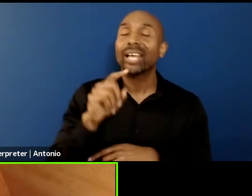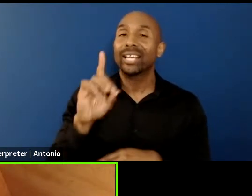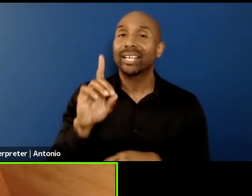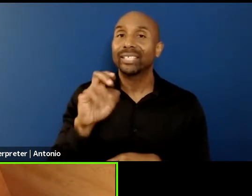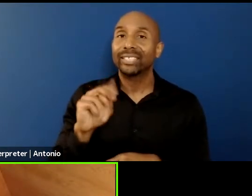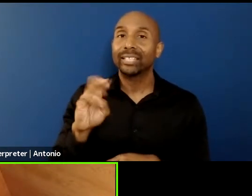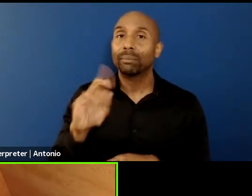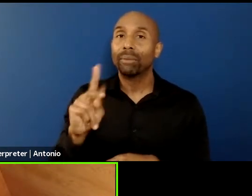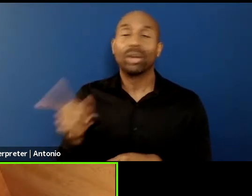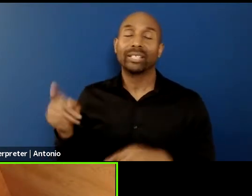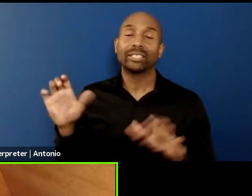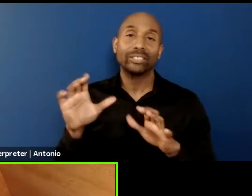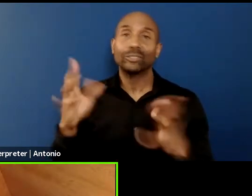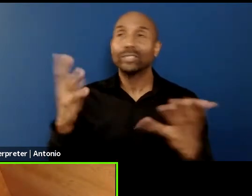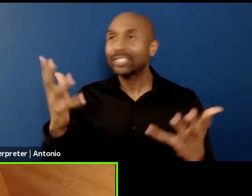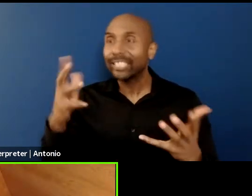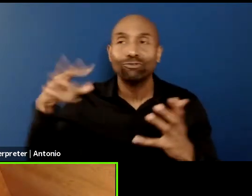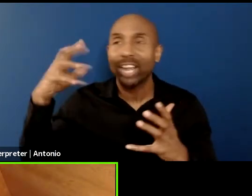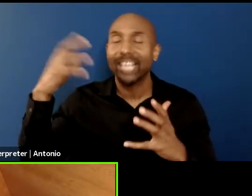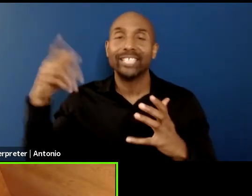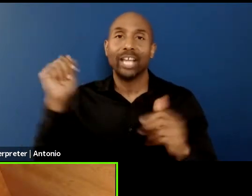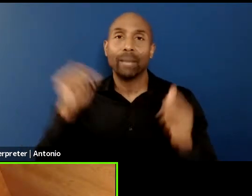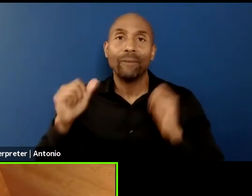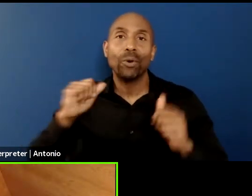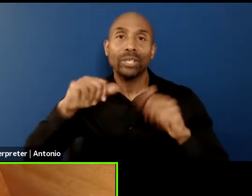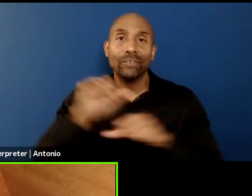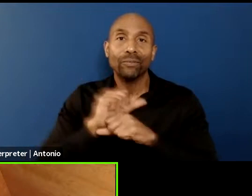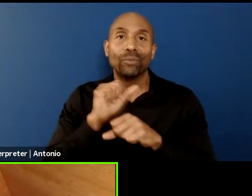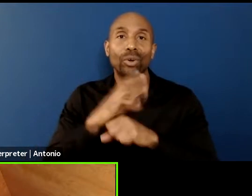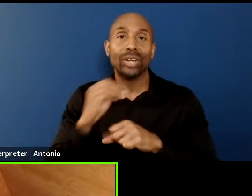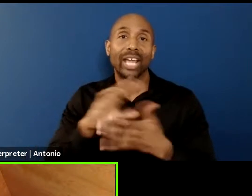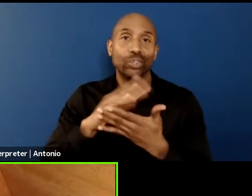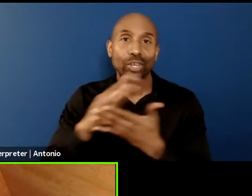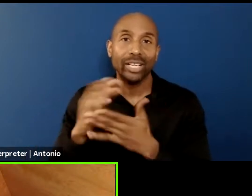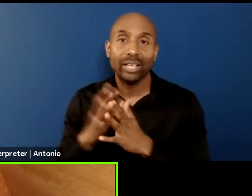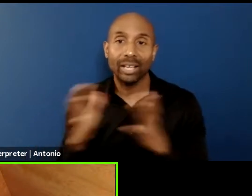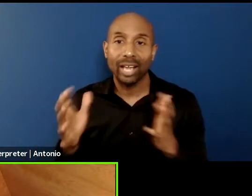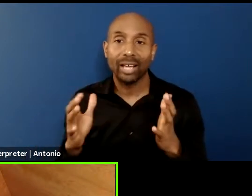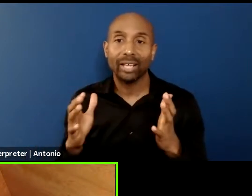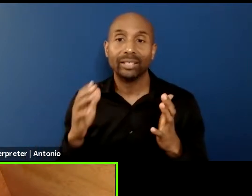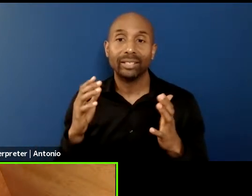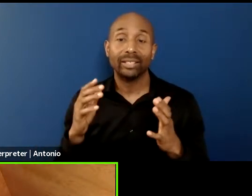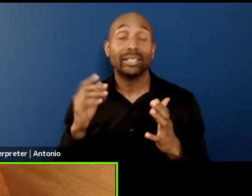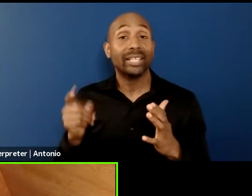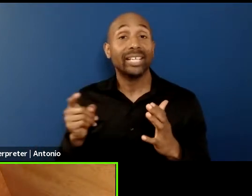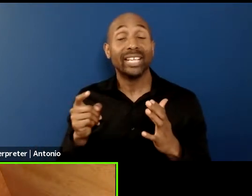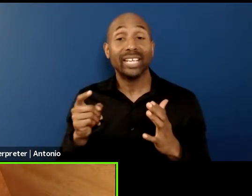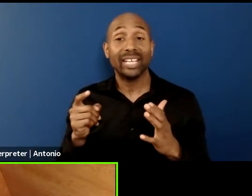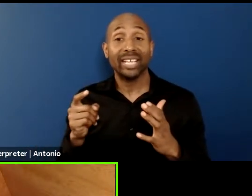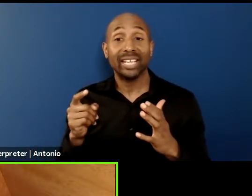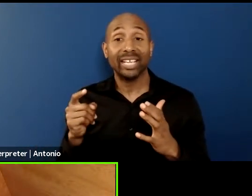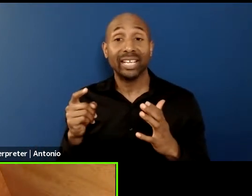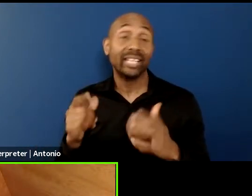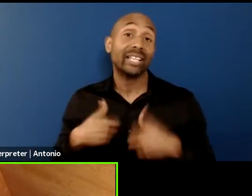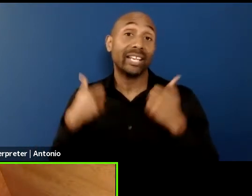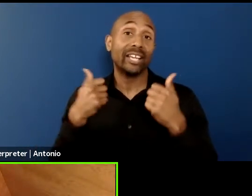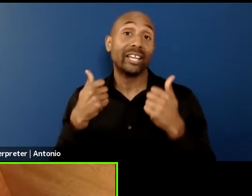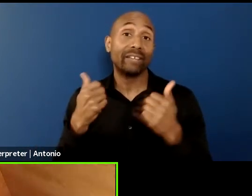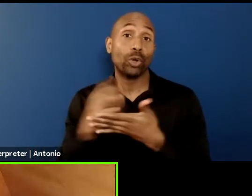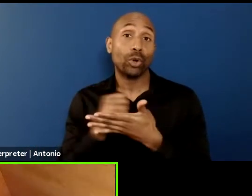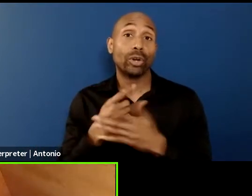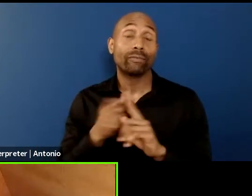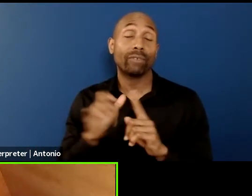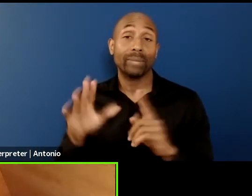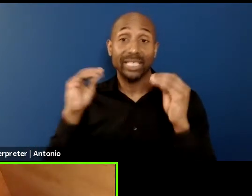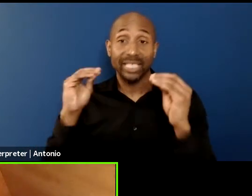performative work and cooking a lot so he actually lived mostly from teaching so when I, when he was guest